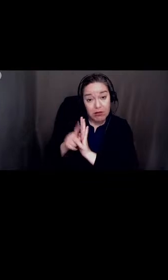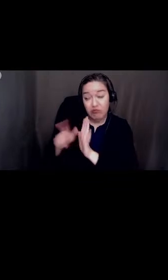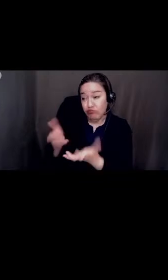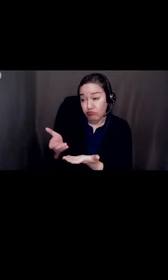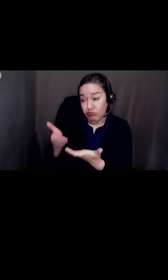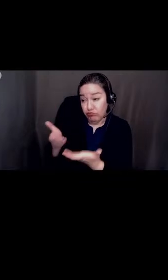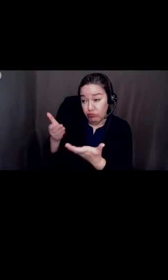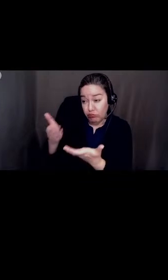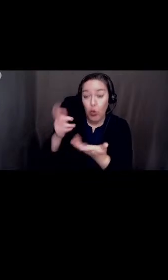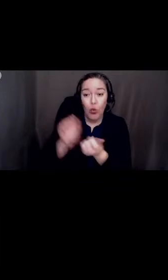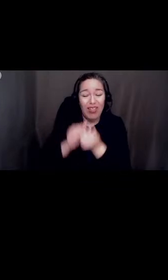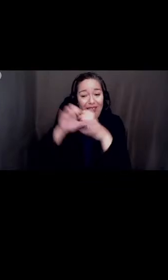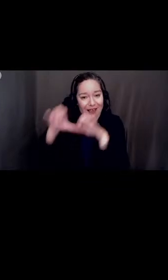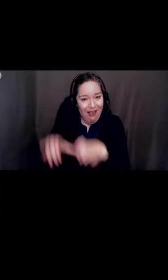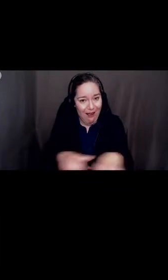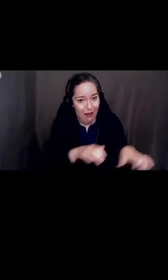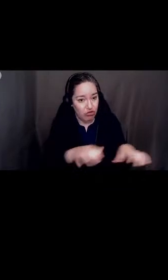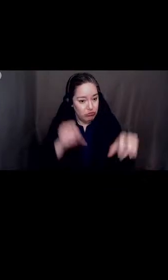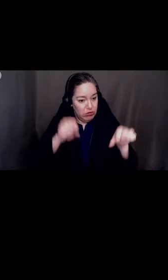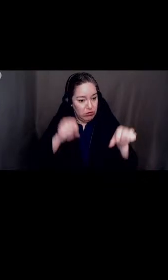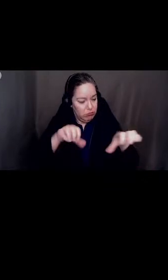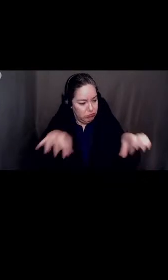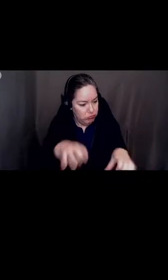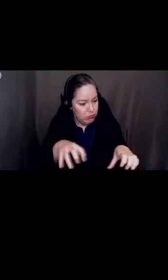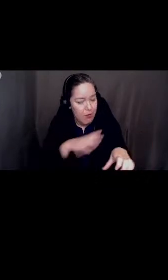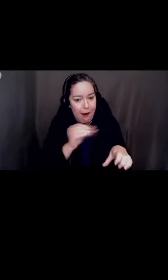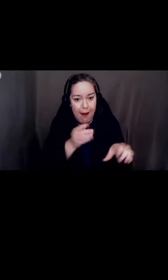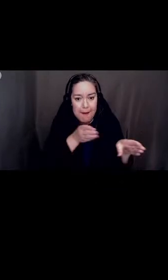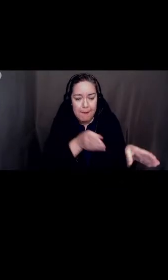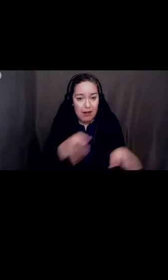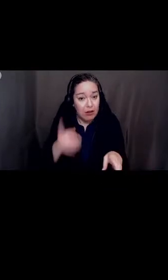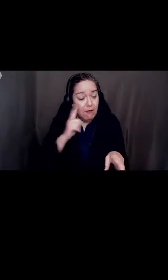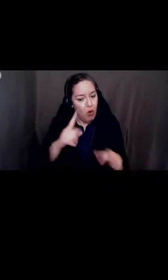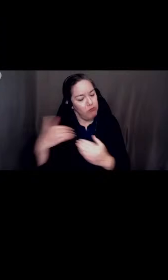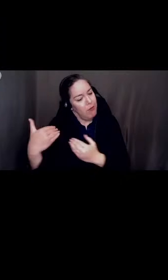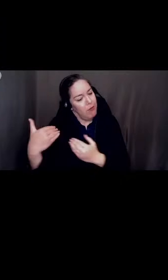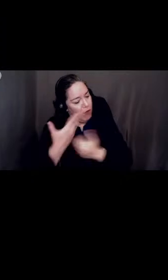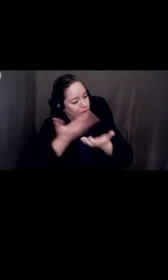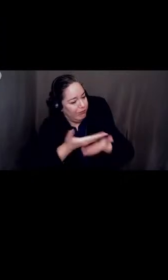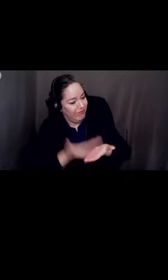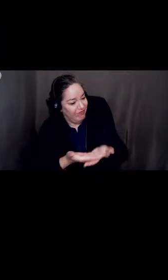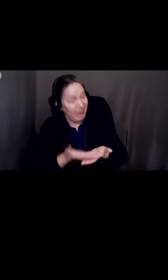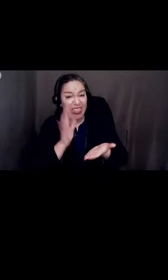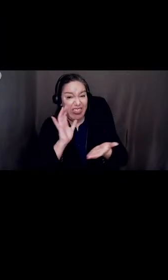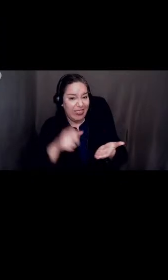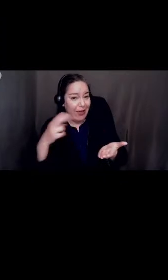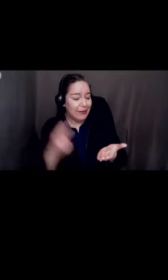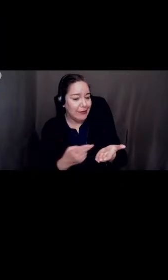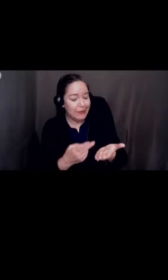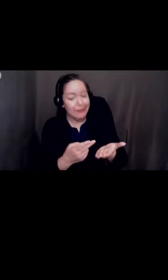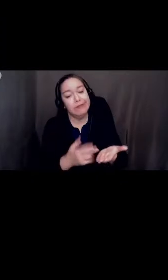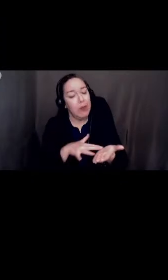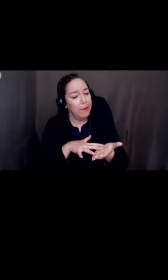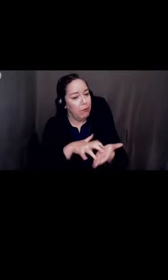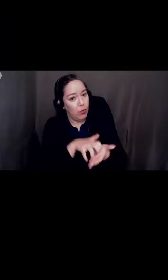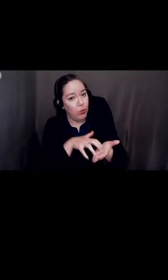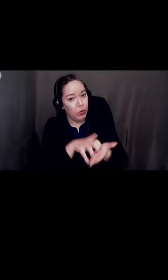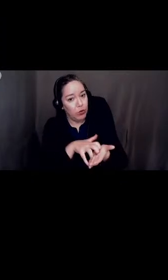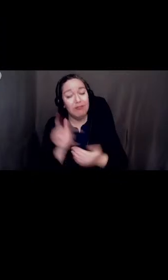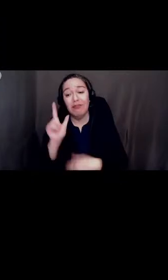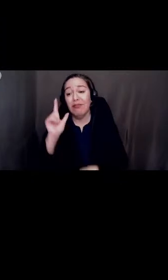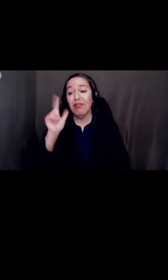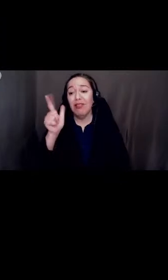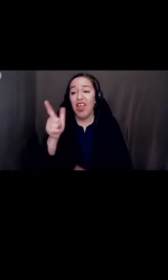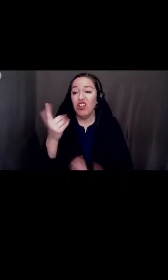and mechanisms of accountability is rather poor. Later in this conversation tonight, Mr.